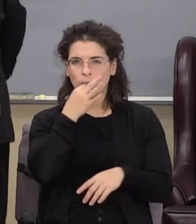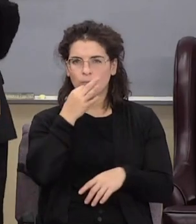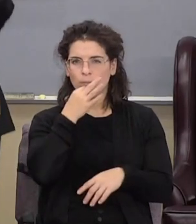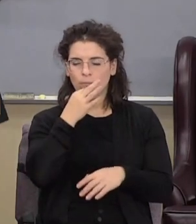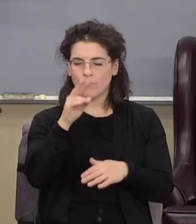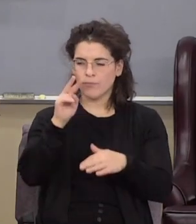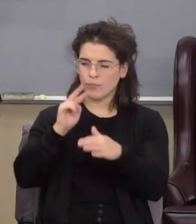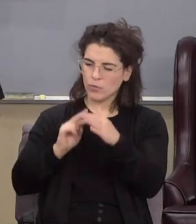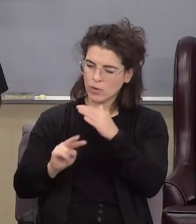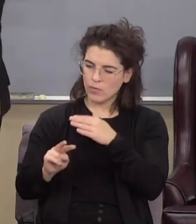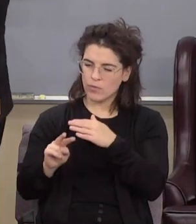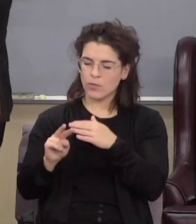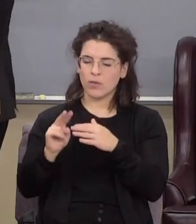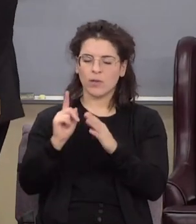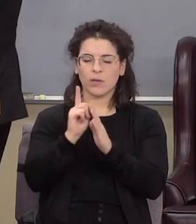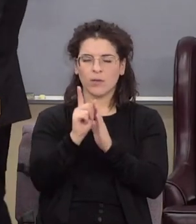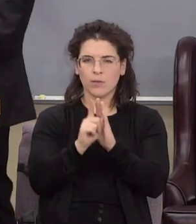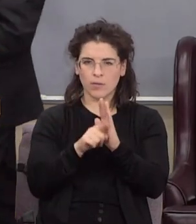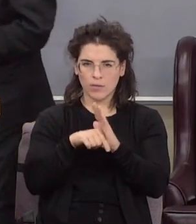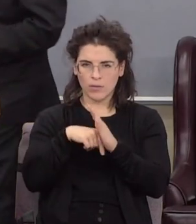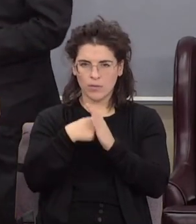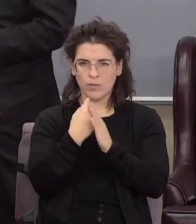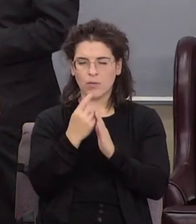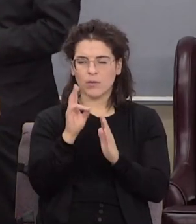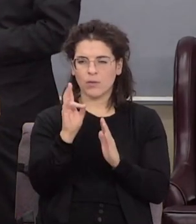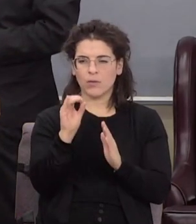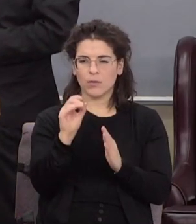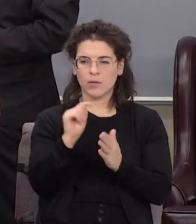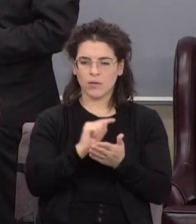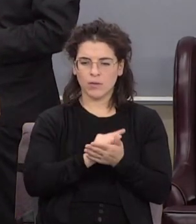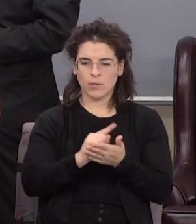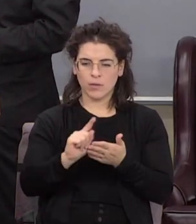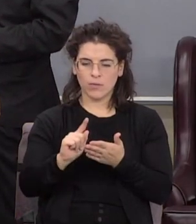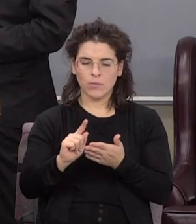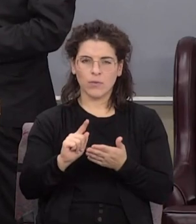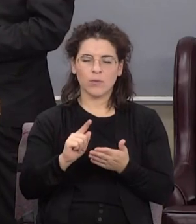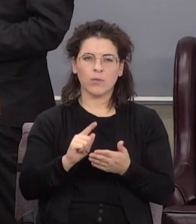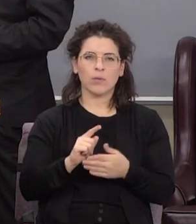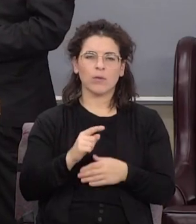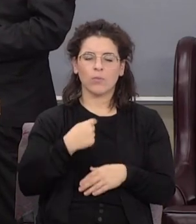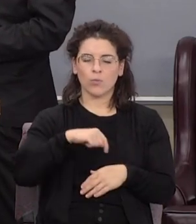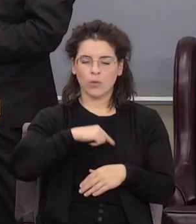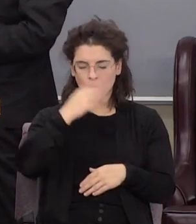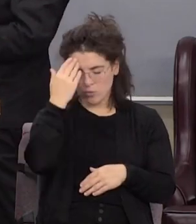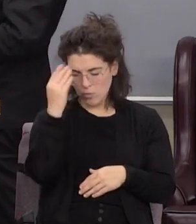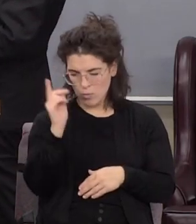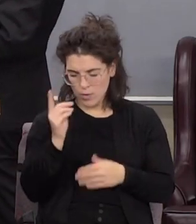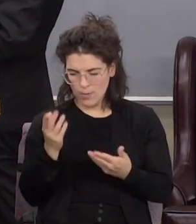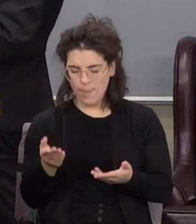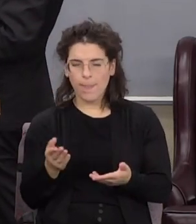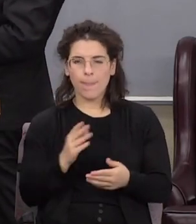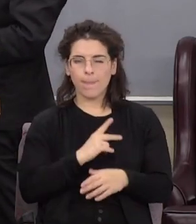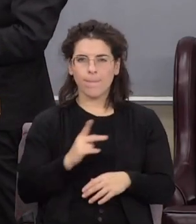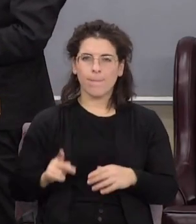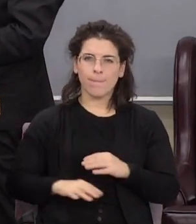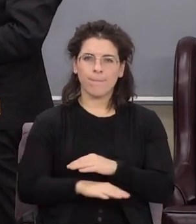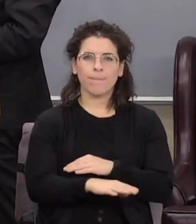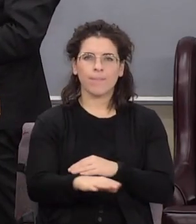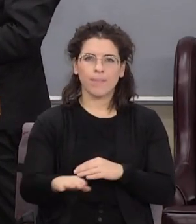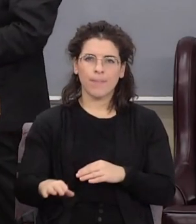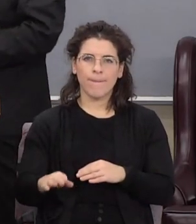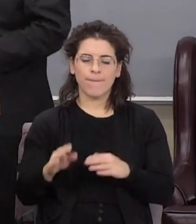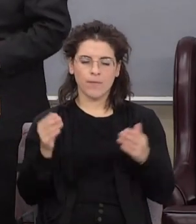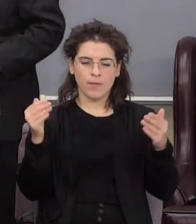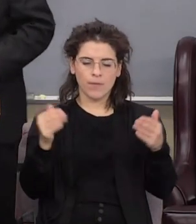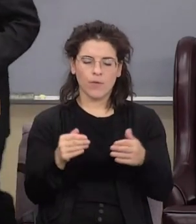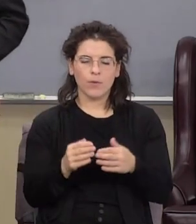prophecy the prophetic clock we're going be in the seventh week we know where we are and the kingdom is